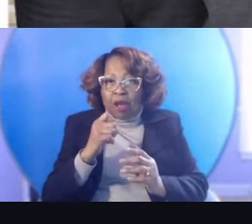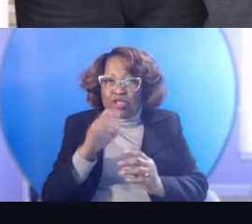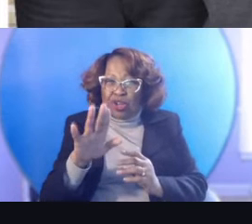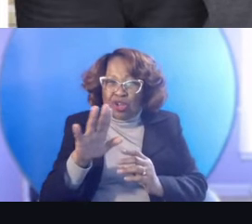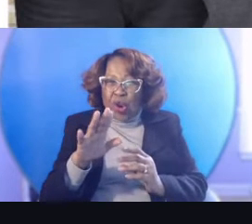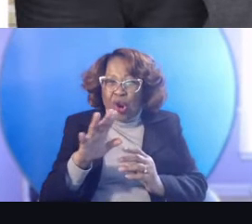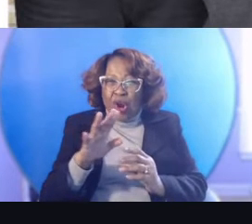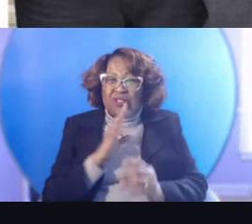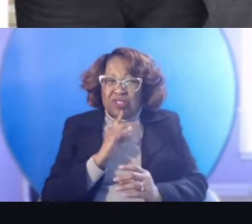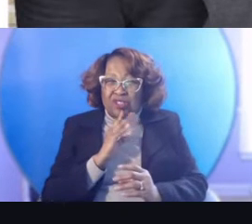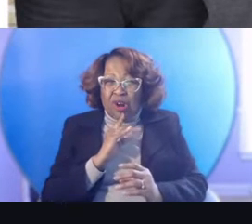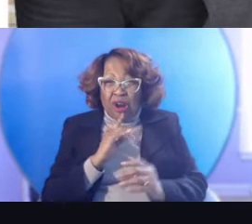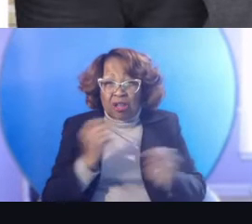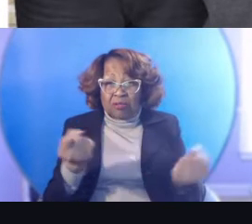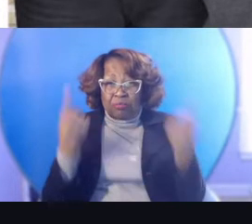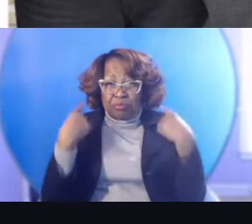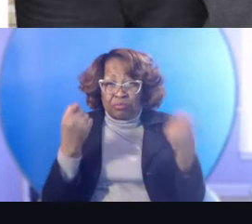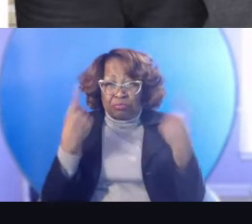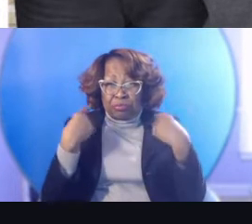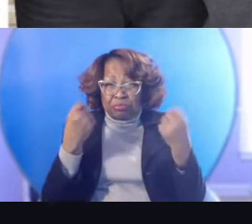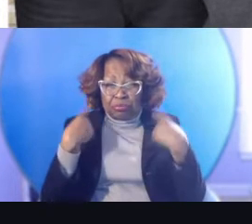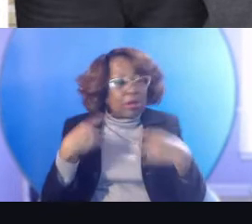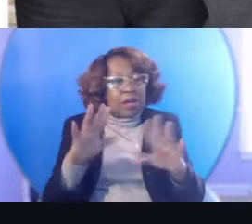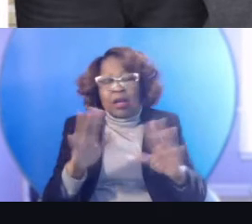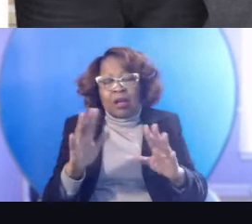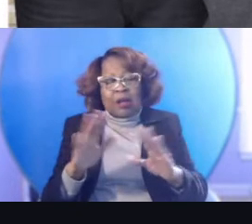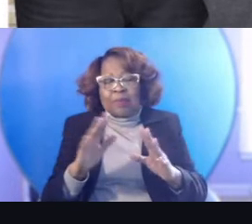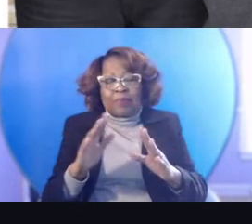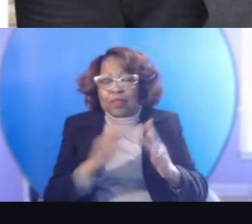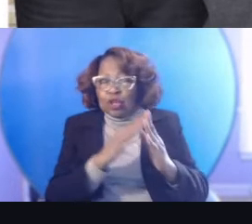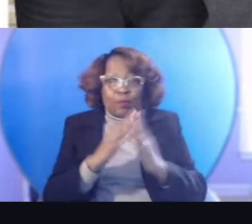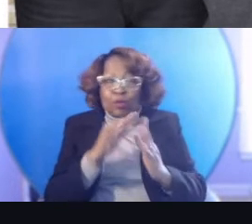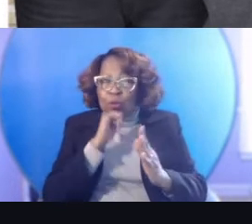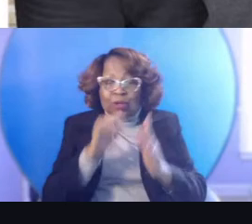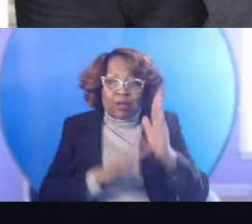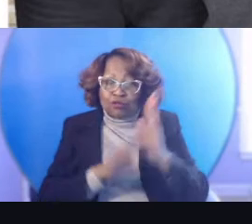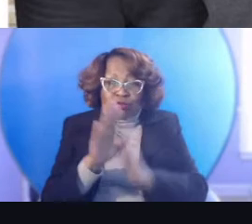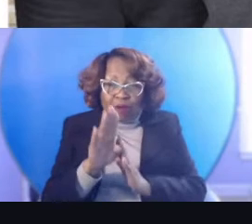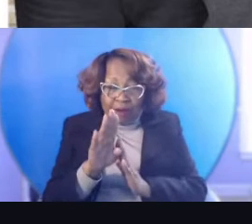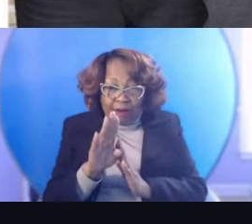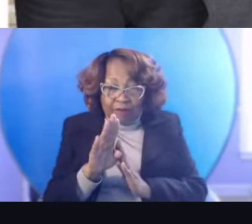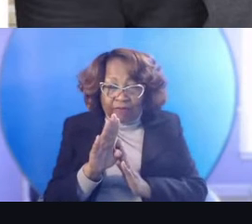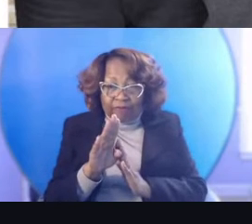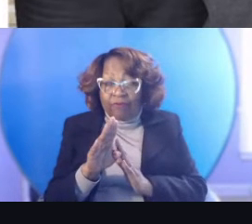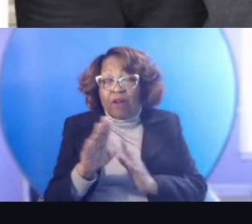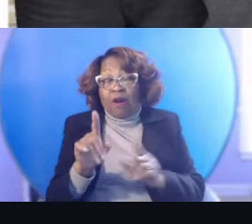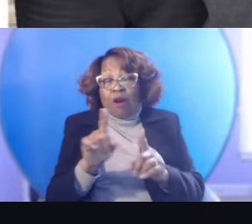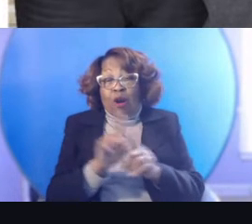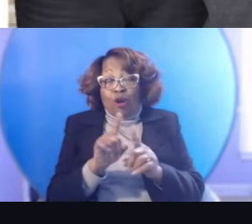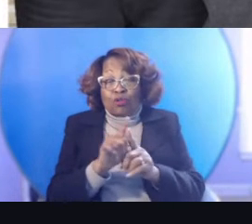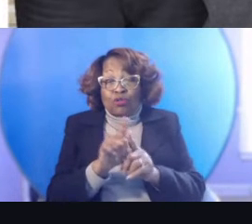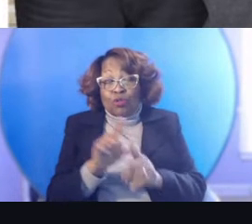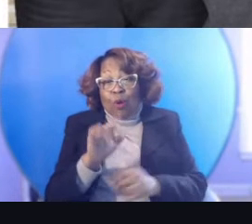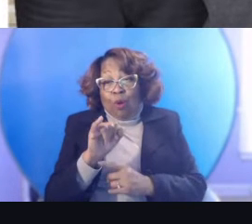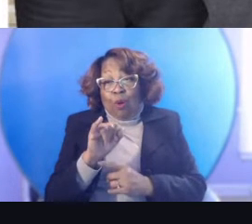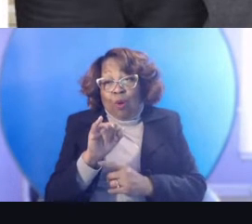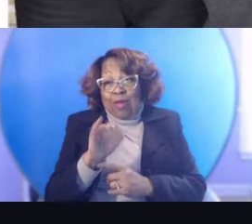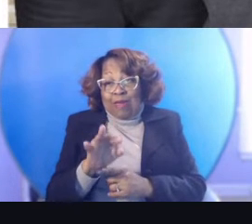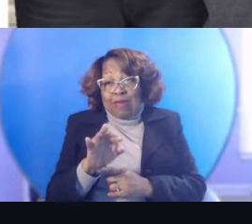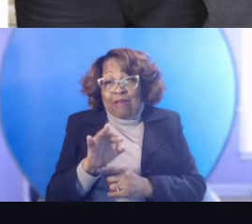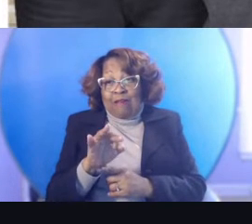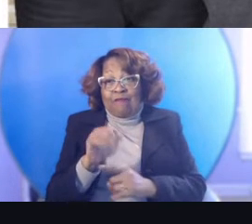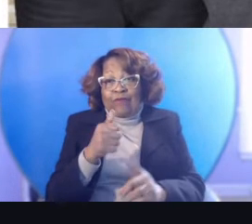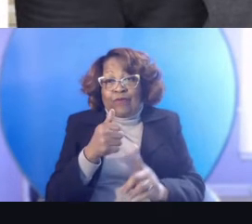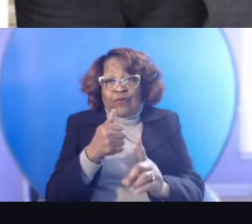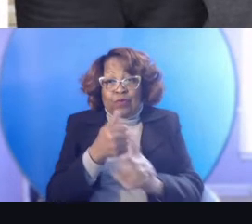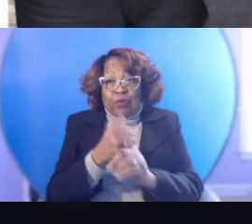the entire point and the community will not thrive. We also have places that if you are, um, looking